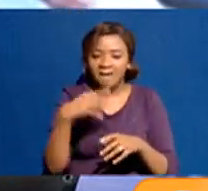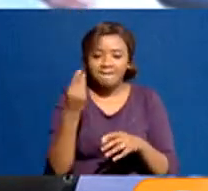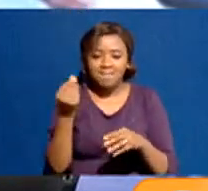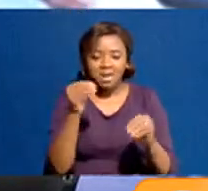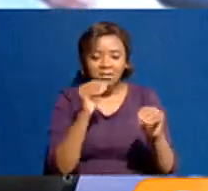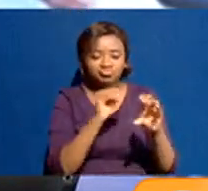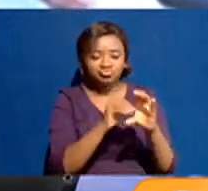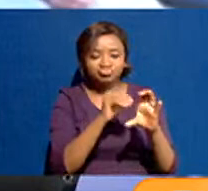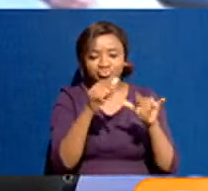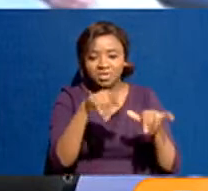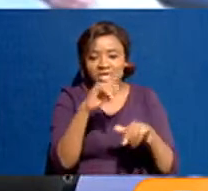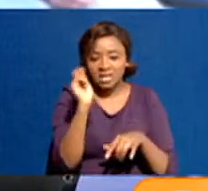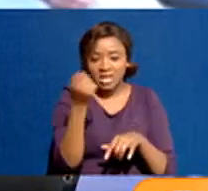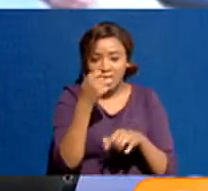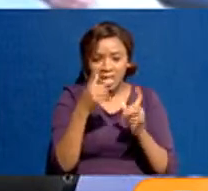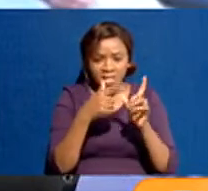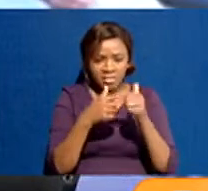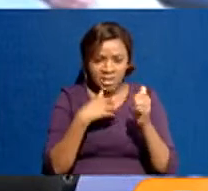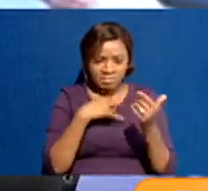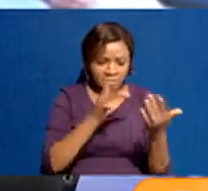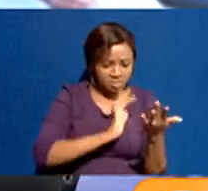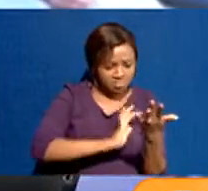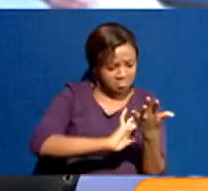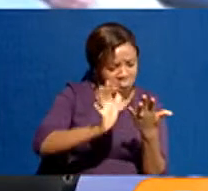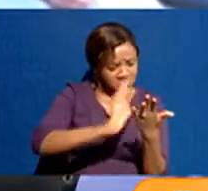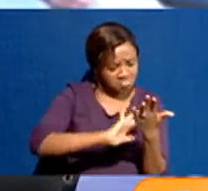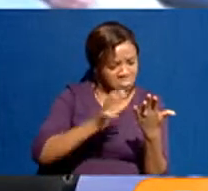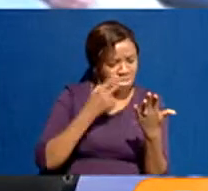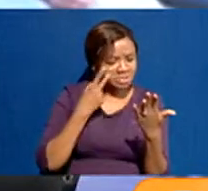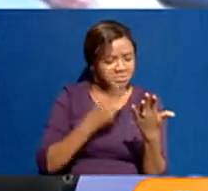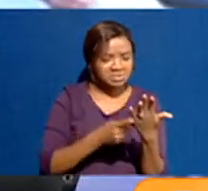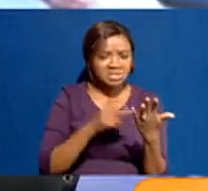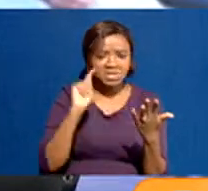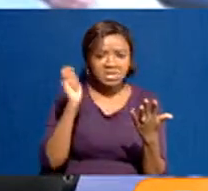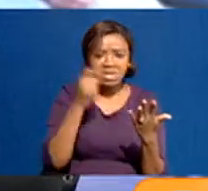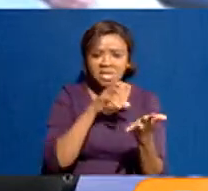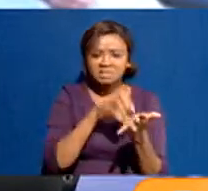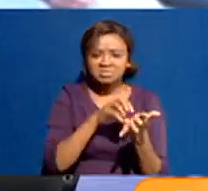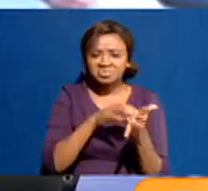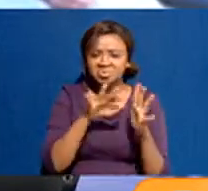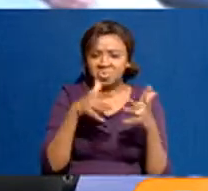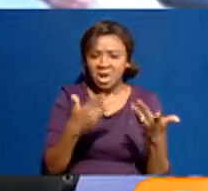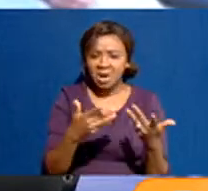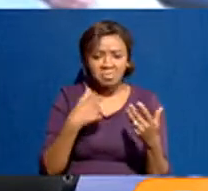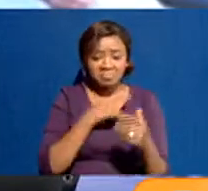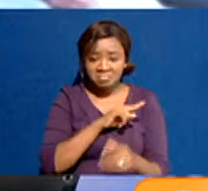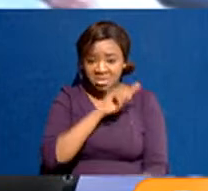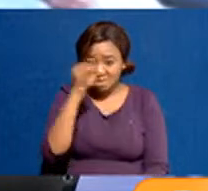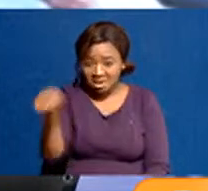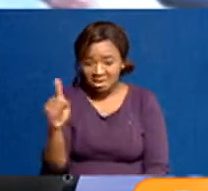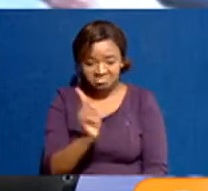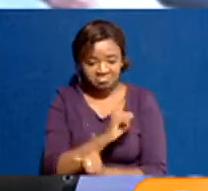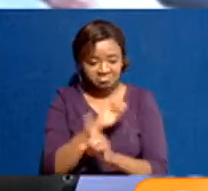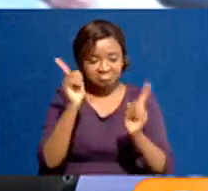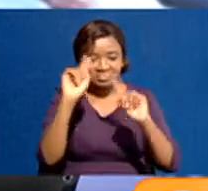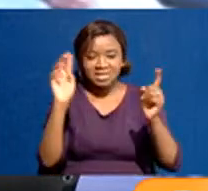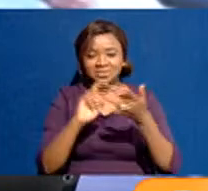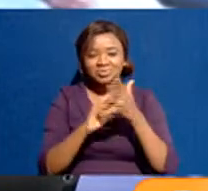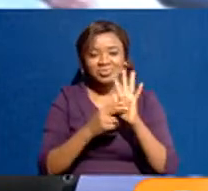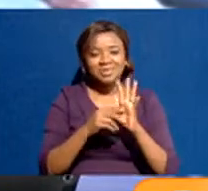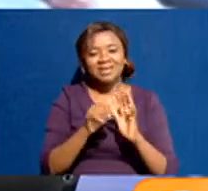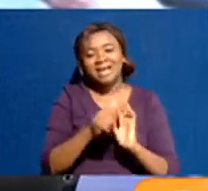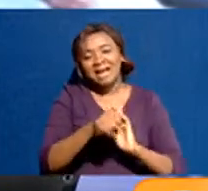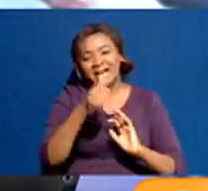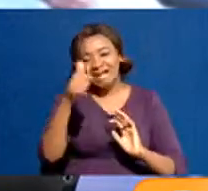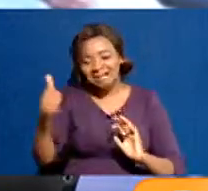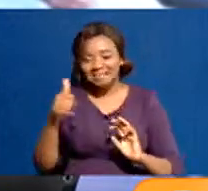.S., believe me, the optics are not good at all. I'm not encouraged. It doesn't look good. So we're even losing further investing in Kulafkam as a